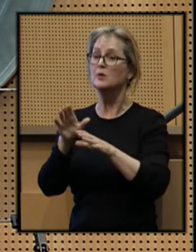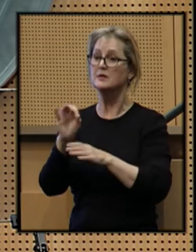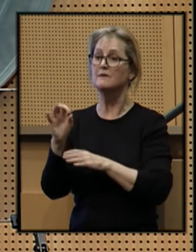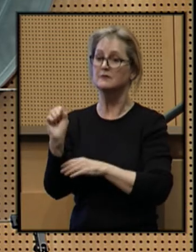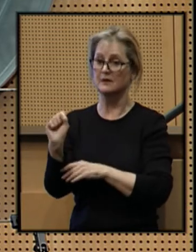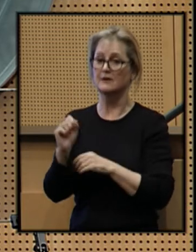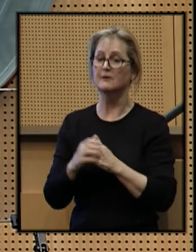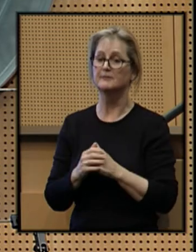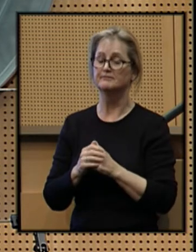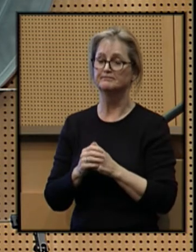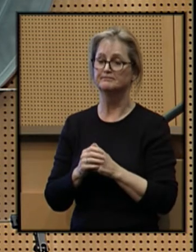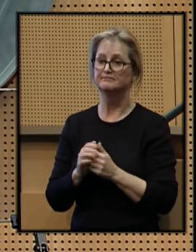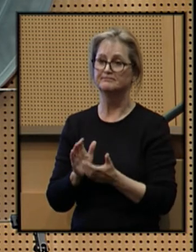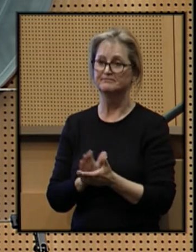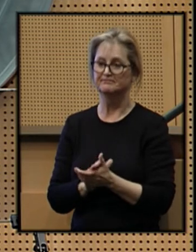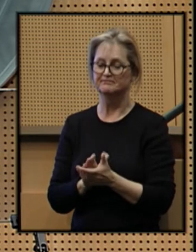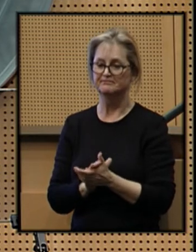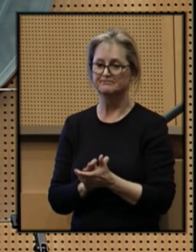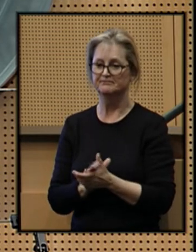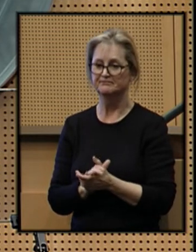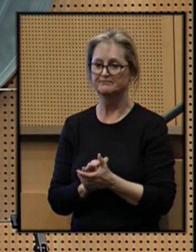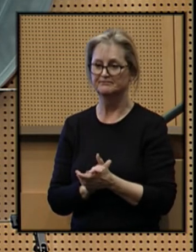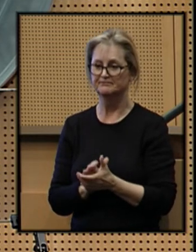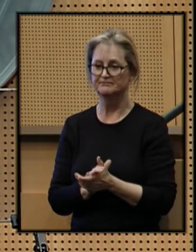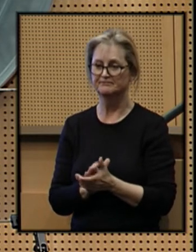Seattle. APPLAUSE